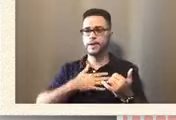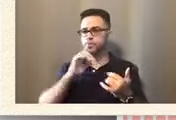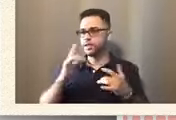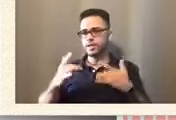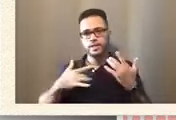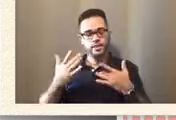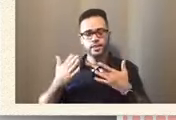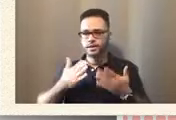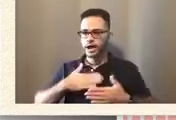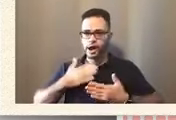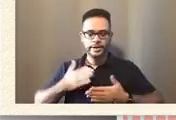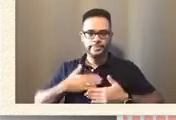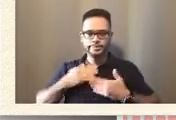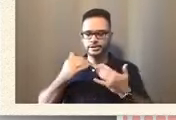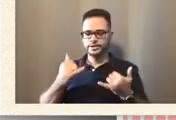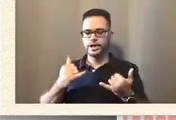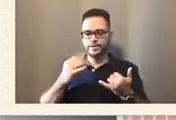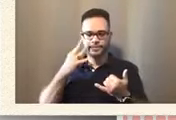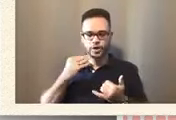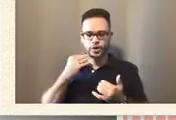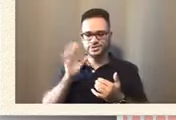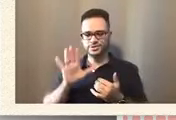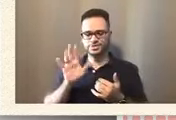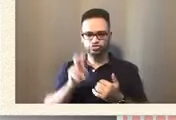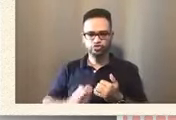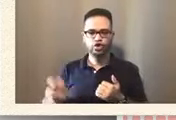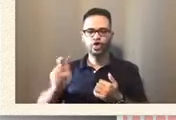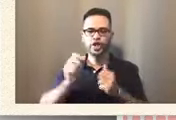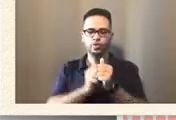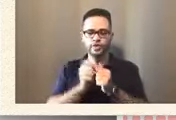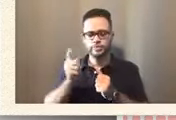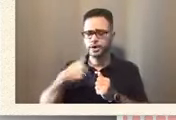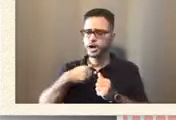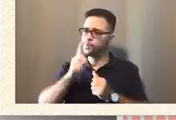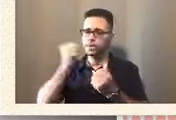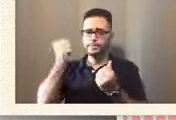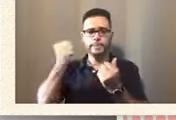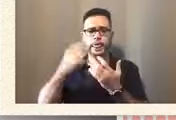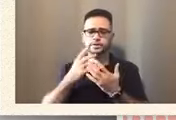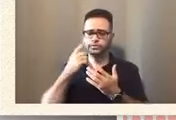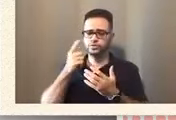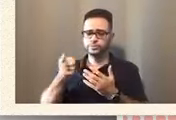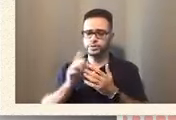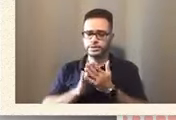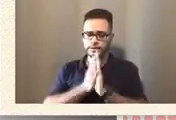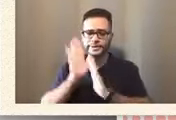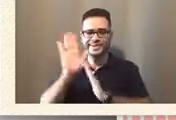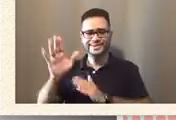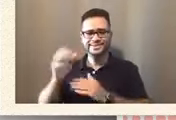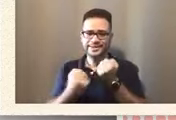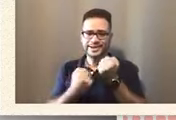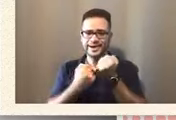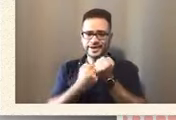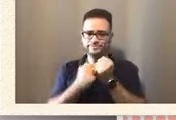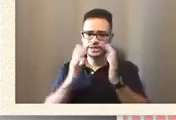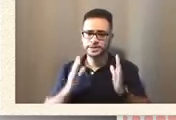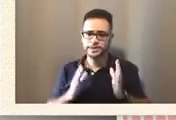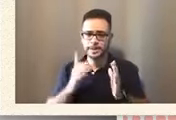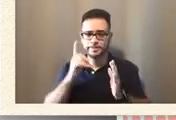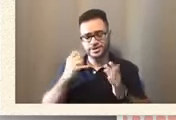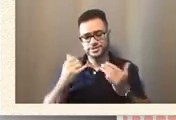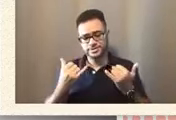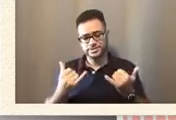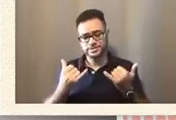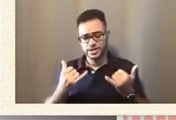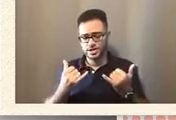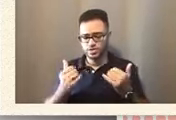this journey with him and that I'm so blessed to be his advocate. Because now, through all of the hard